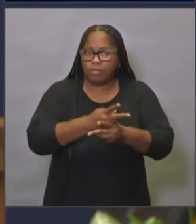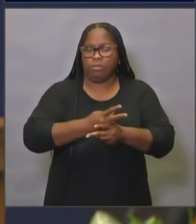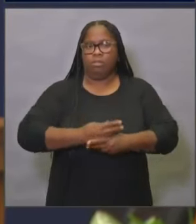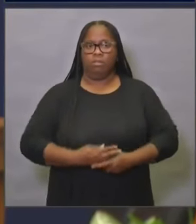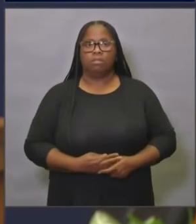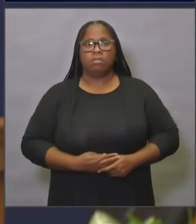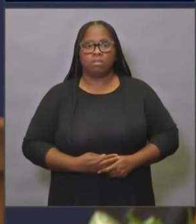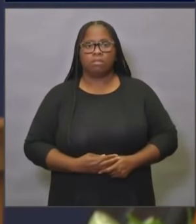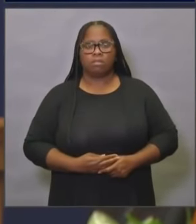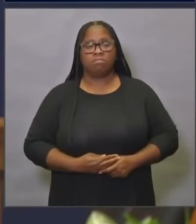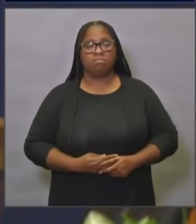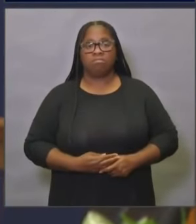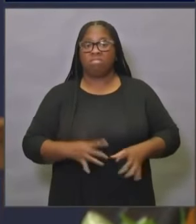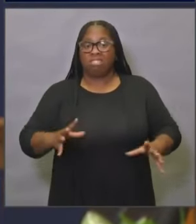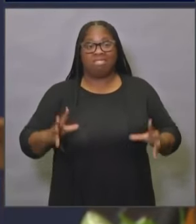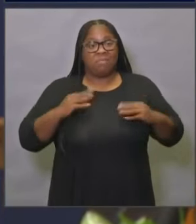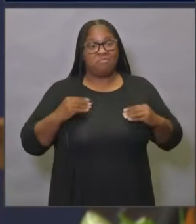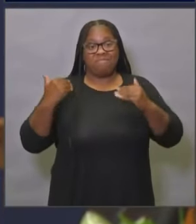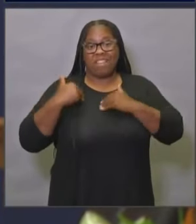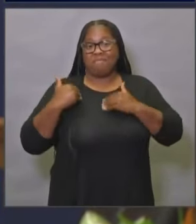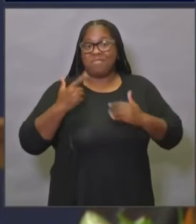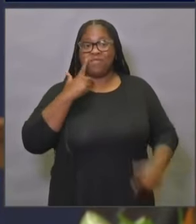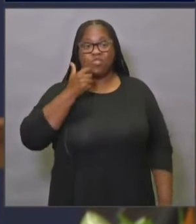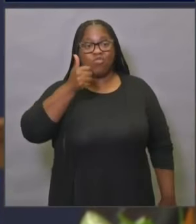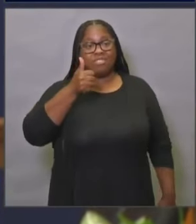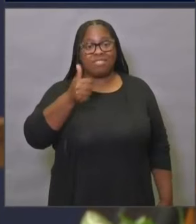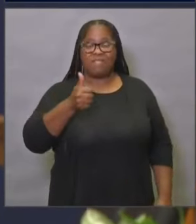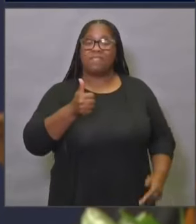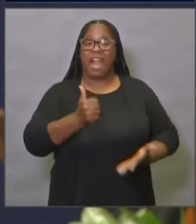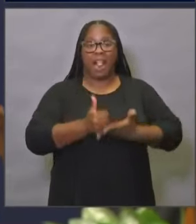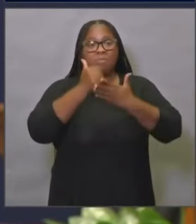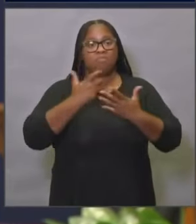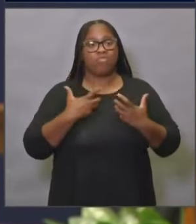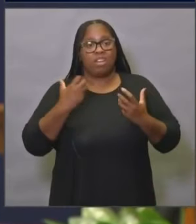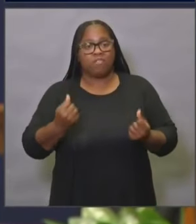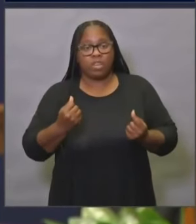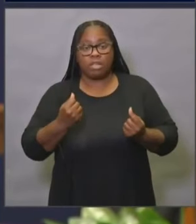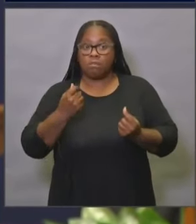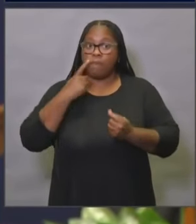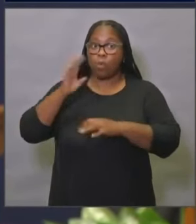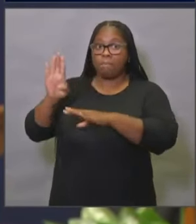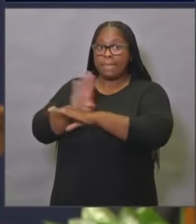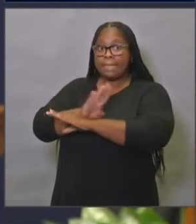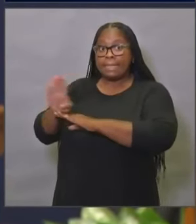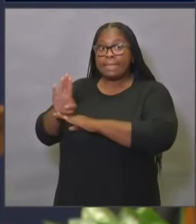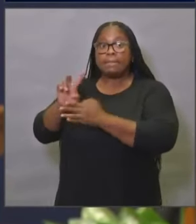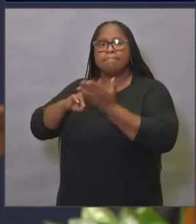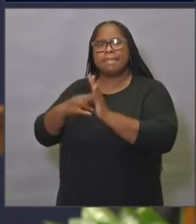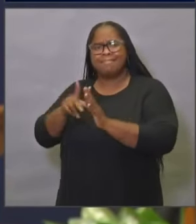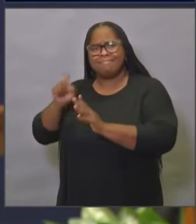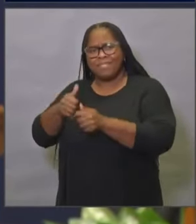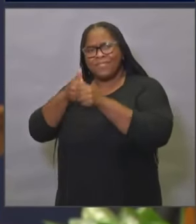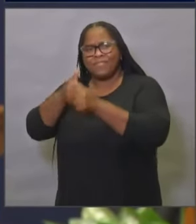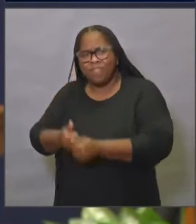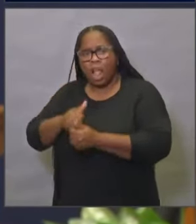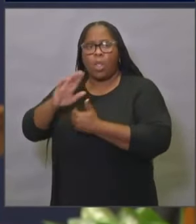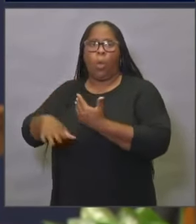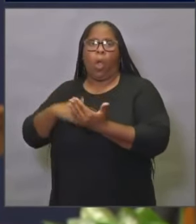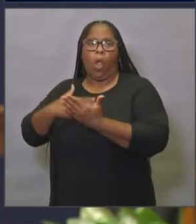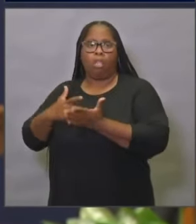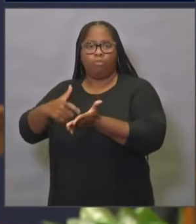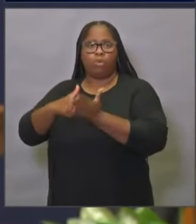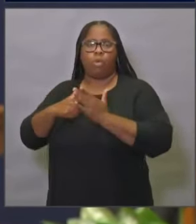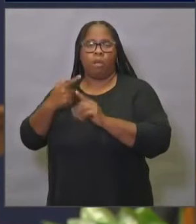own our roles in this recovery. For businesses, this means following all of the requirements outlined in the Health Officer